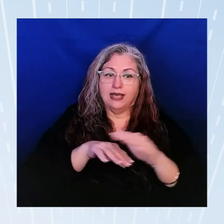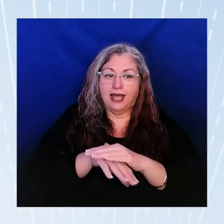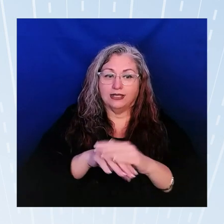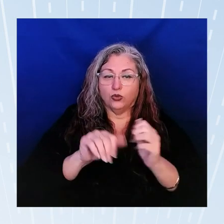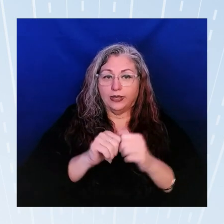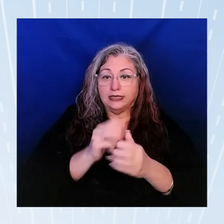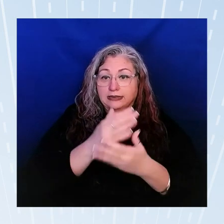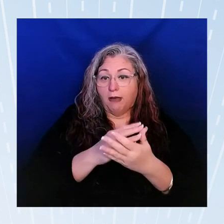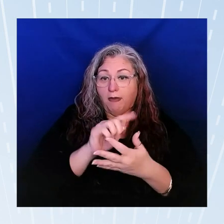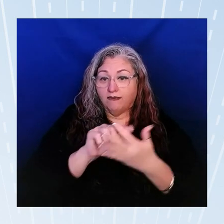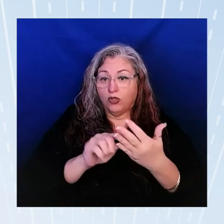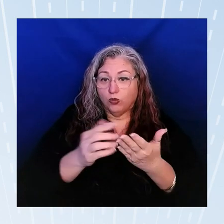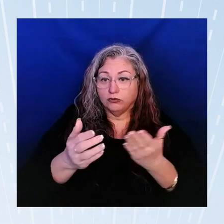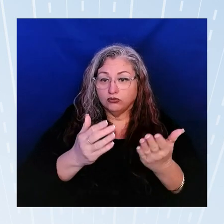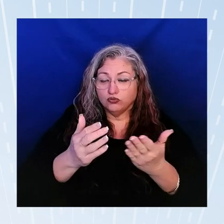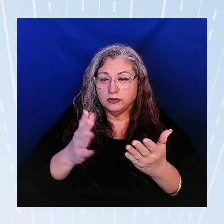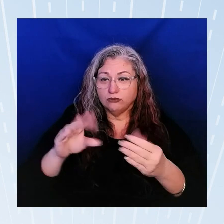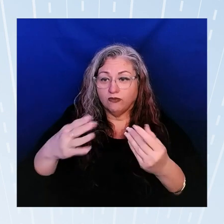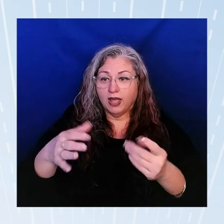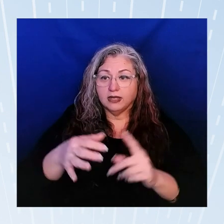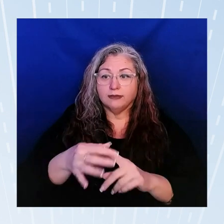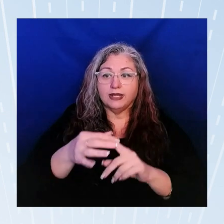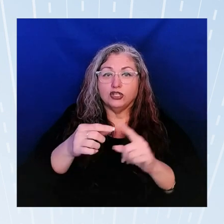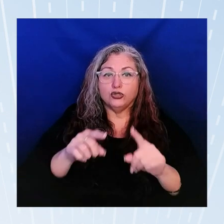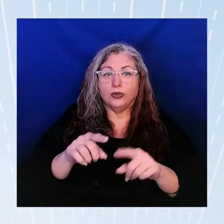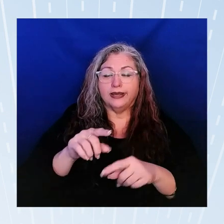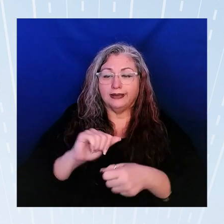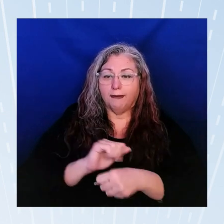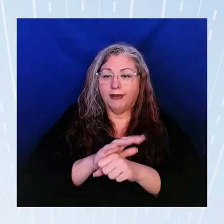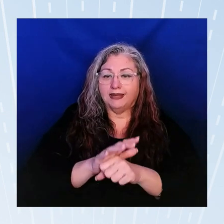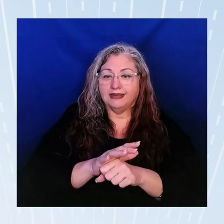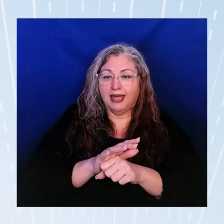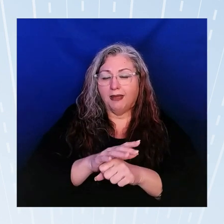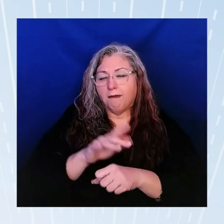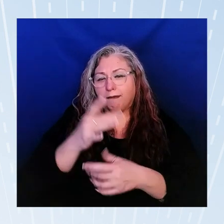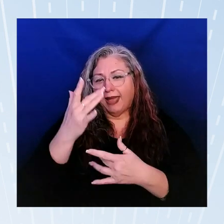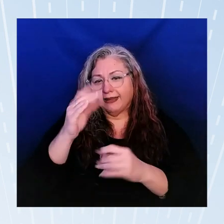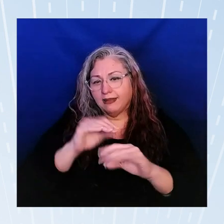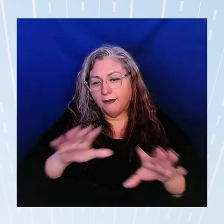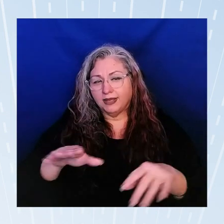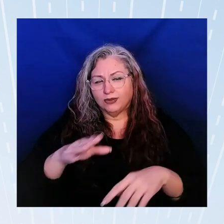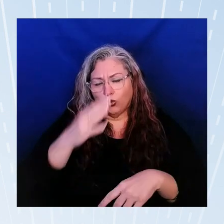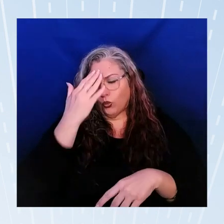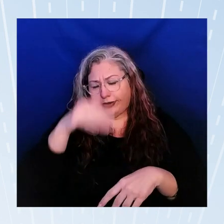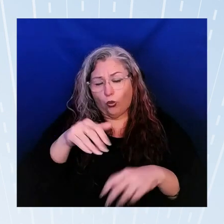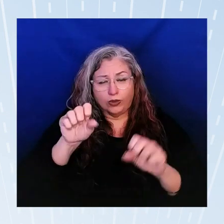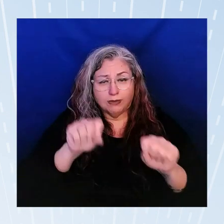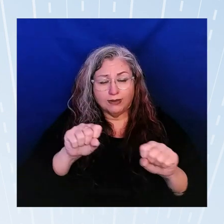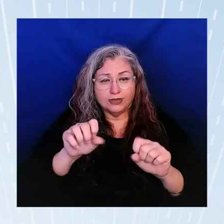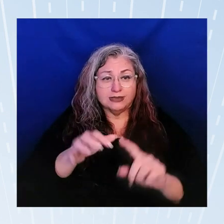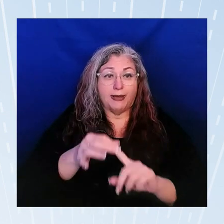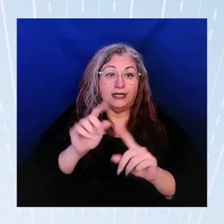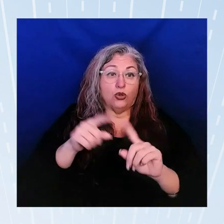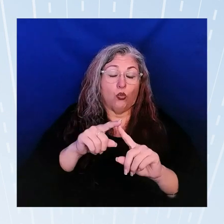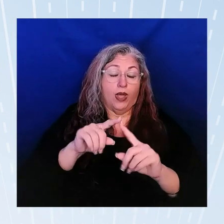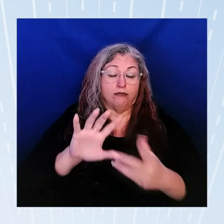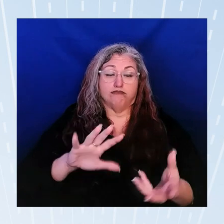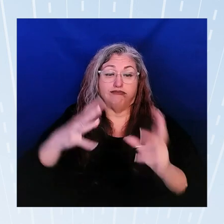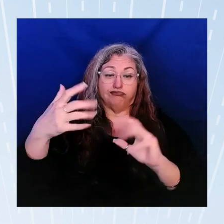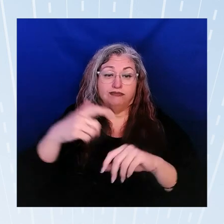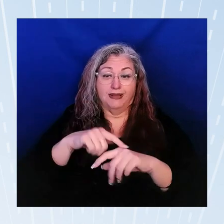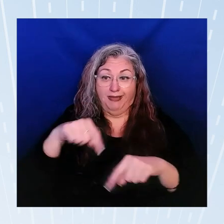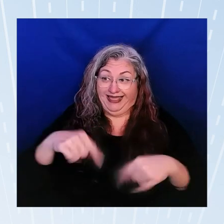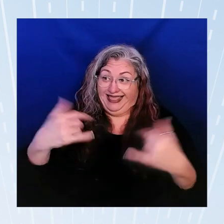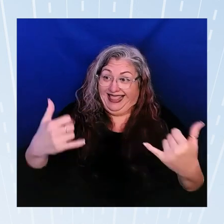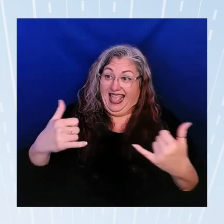services right? are provided especially during the pandemic I know it's possible right? especially in time of crisis and this is definitely a time of crisis